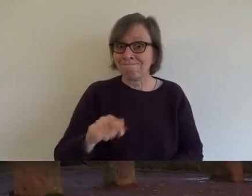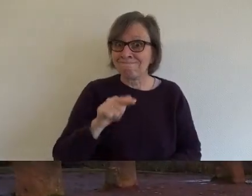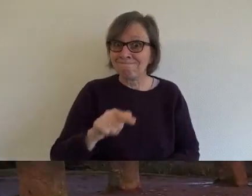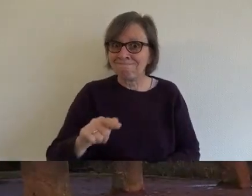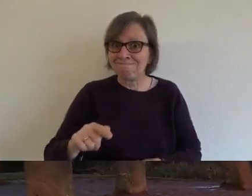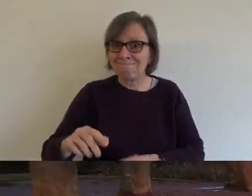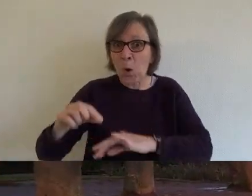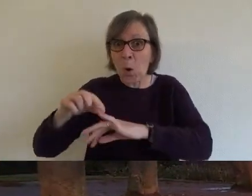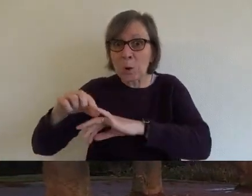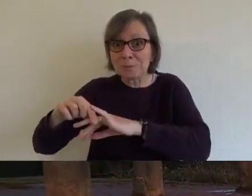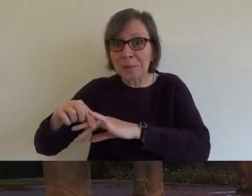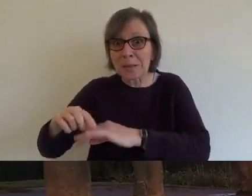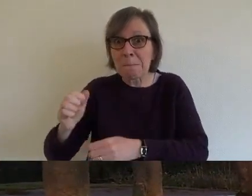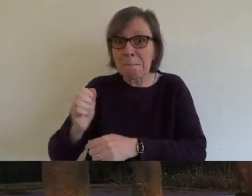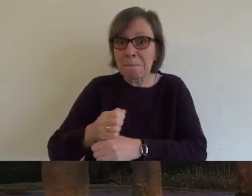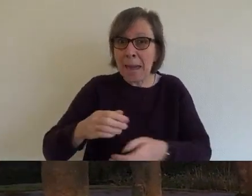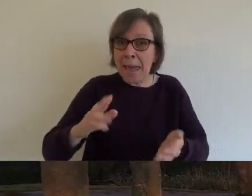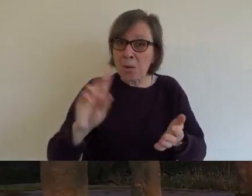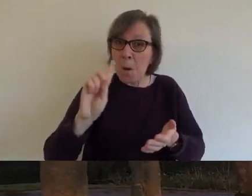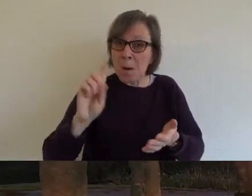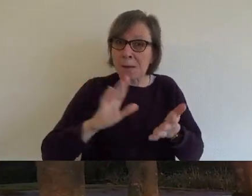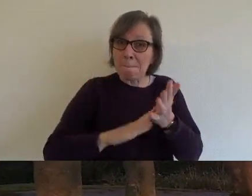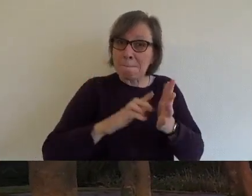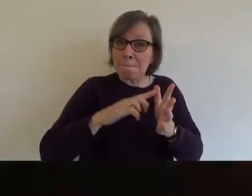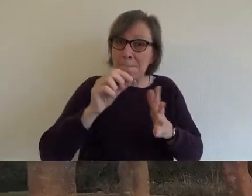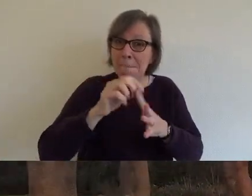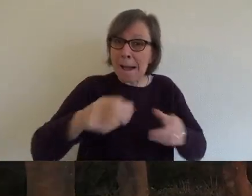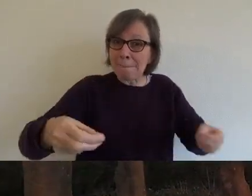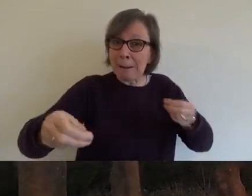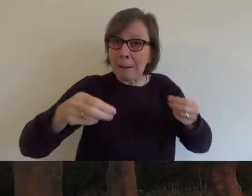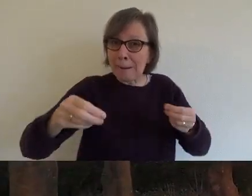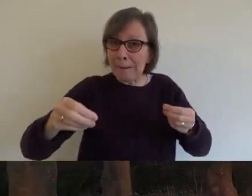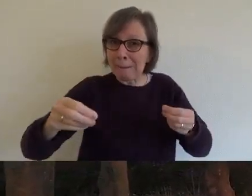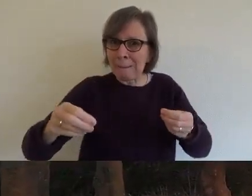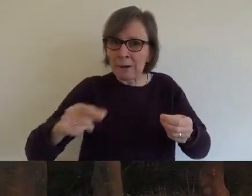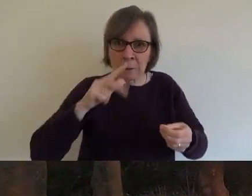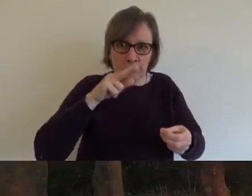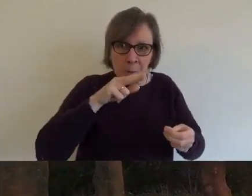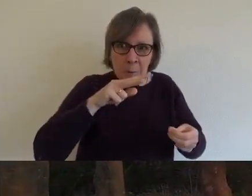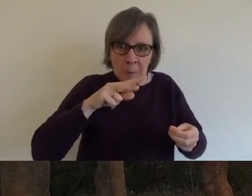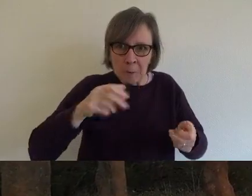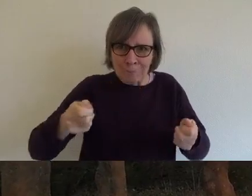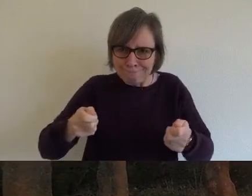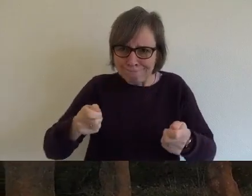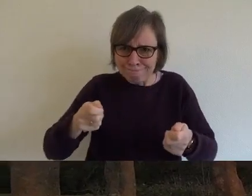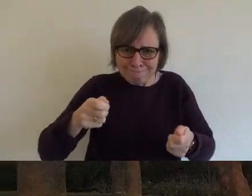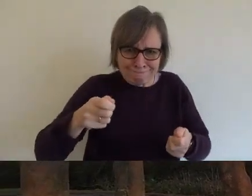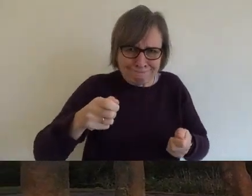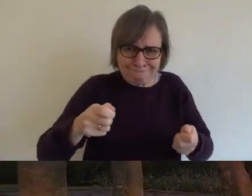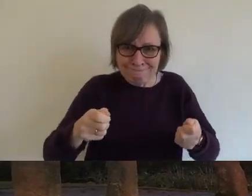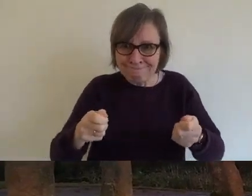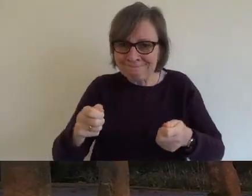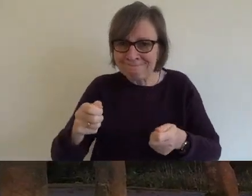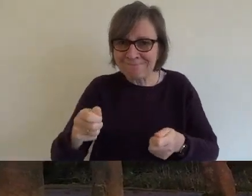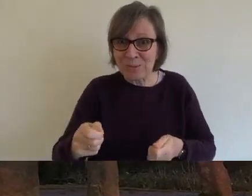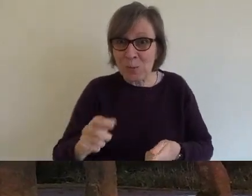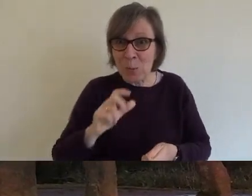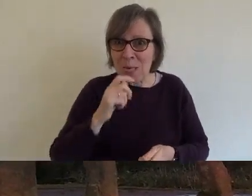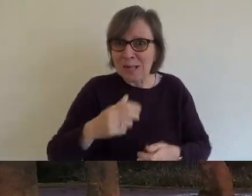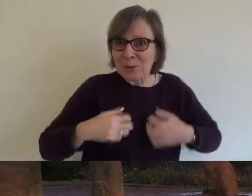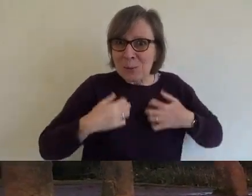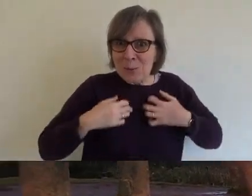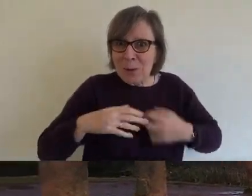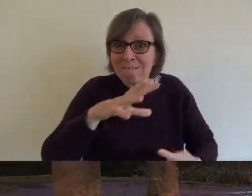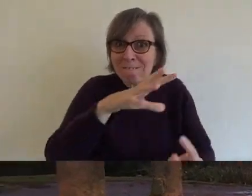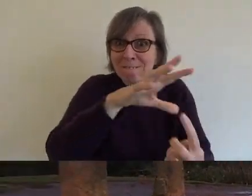So, Jeremy's made me this map and I've followed it this far and he tells me that he's given me an Advent